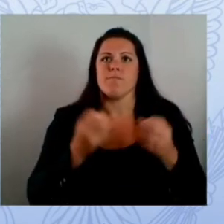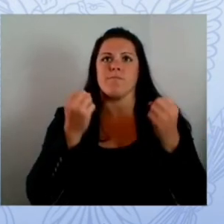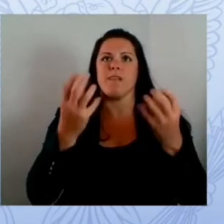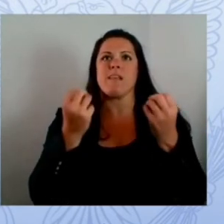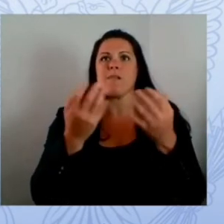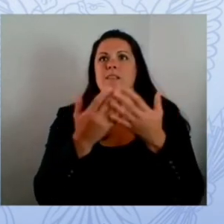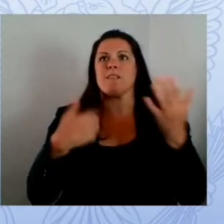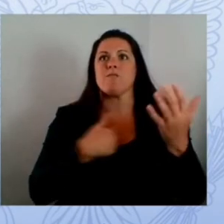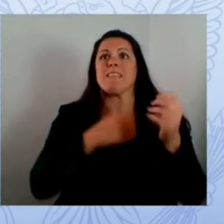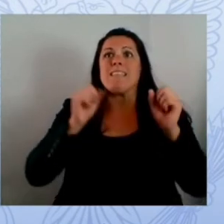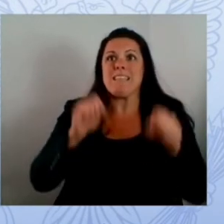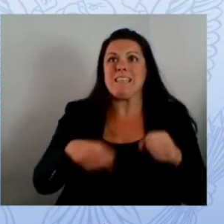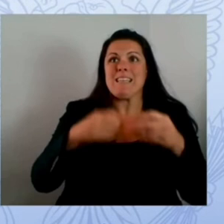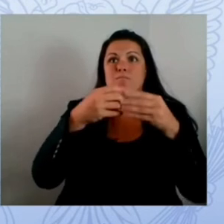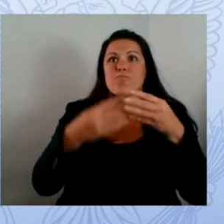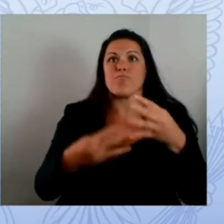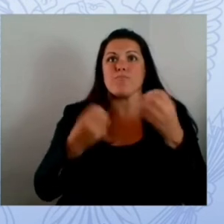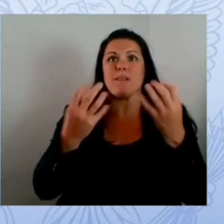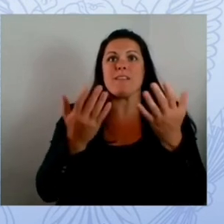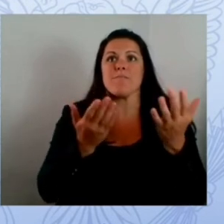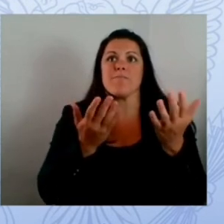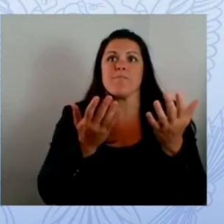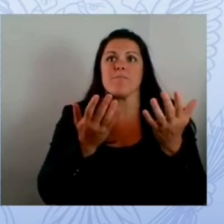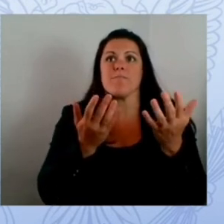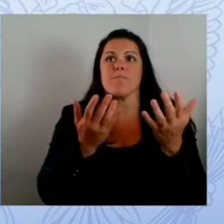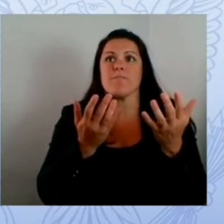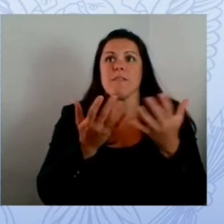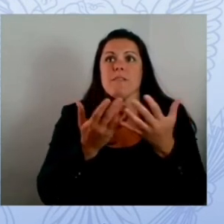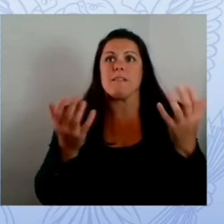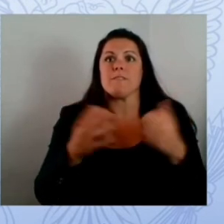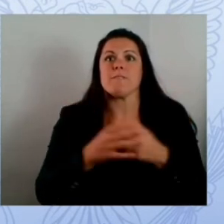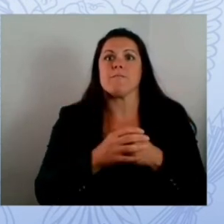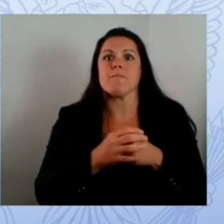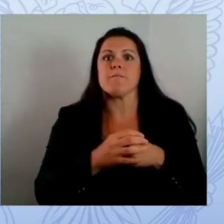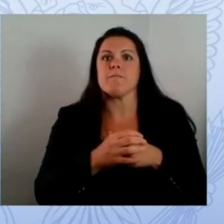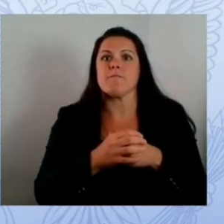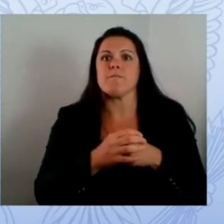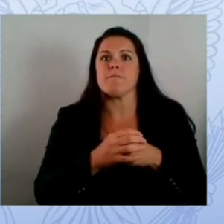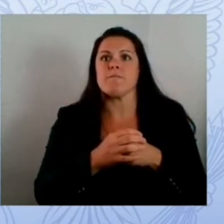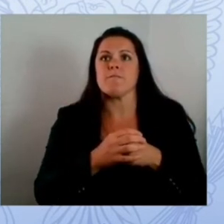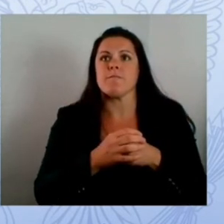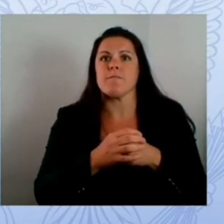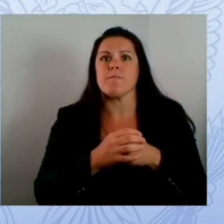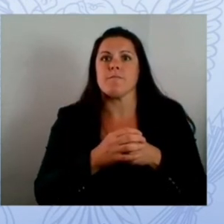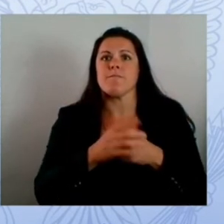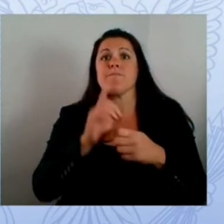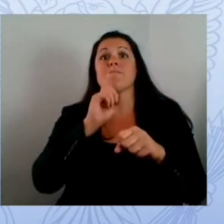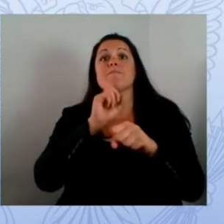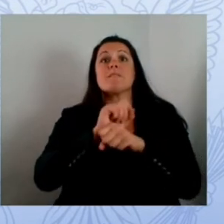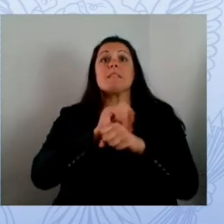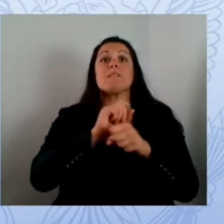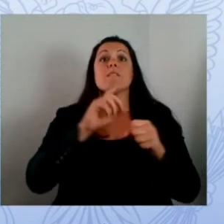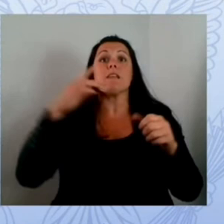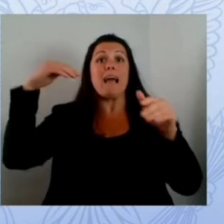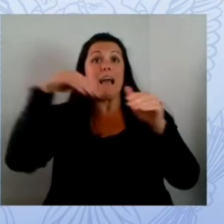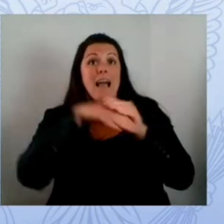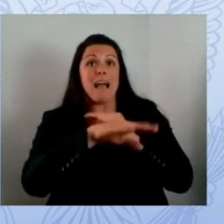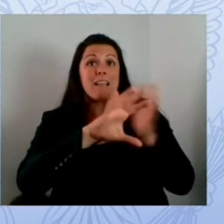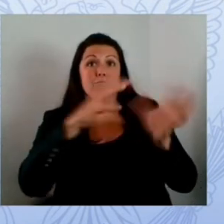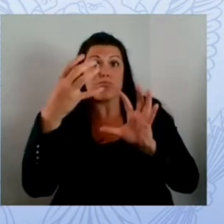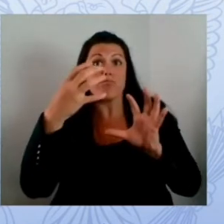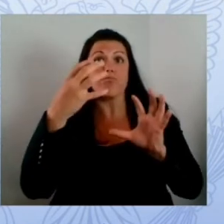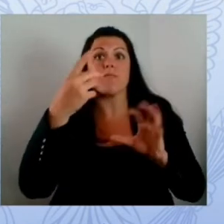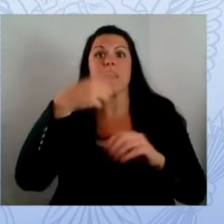based on the information we gleaned very quickly and prevent sensitive and personally identifiable information that